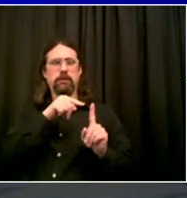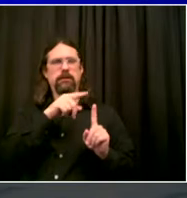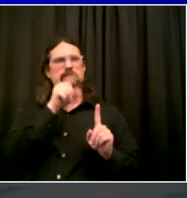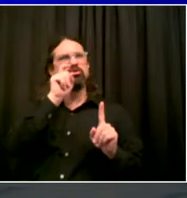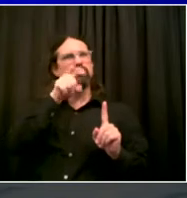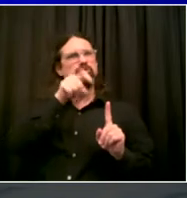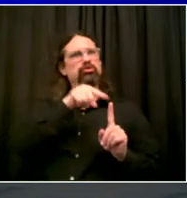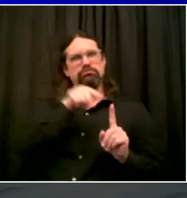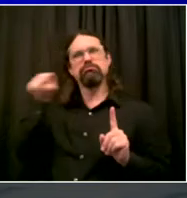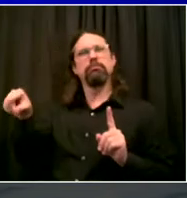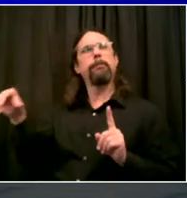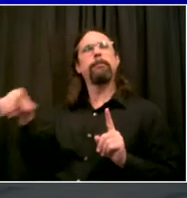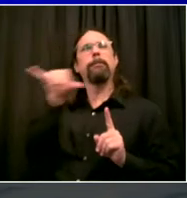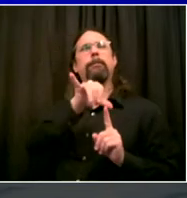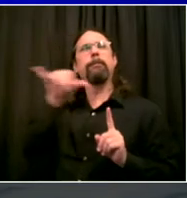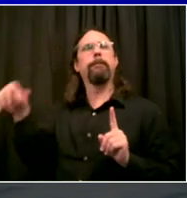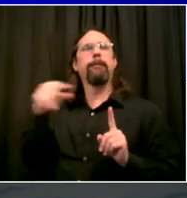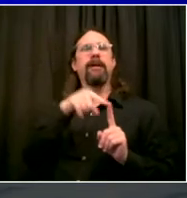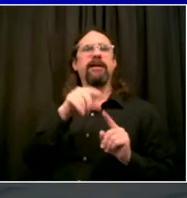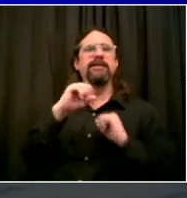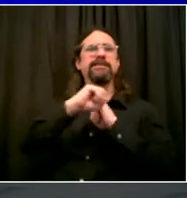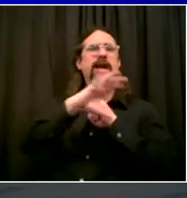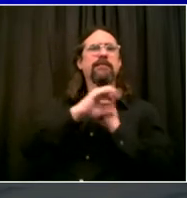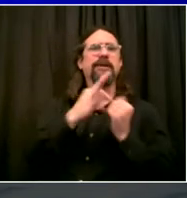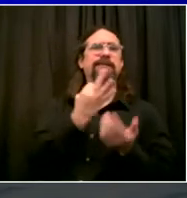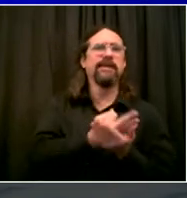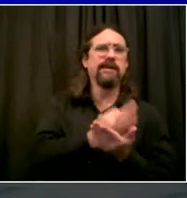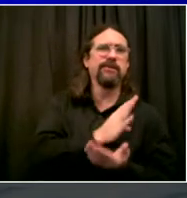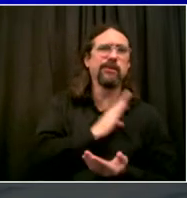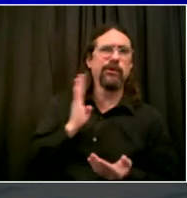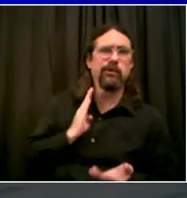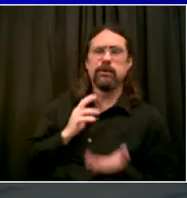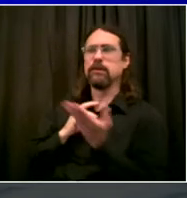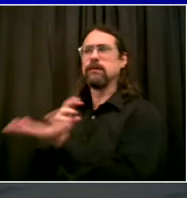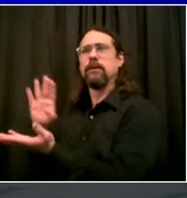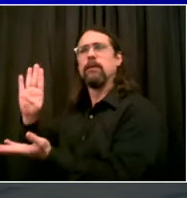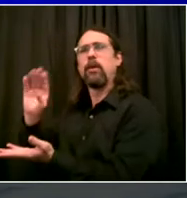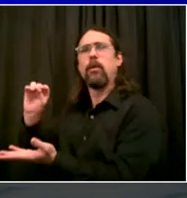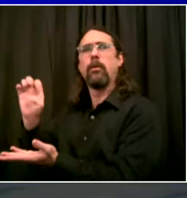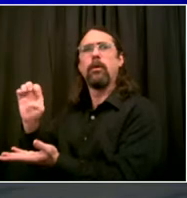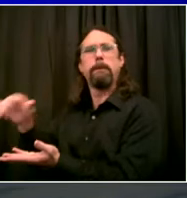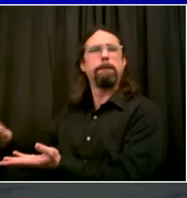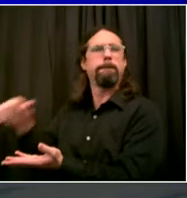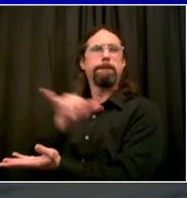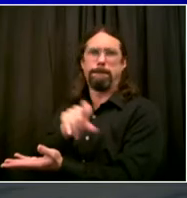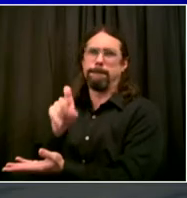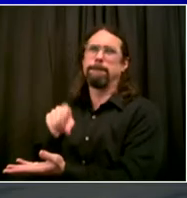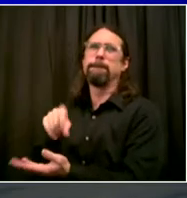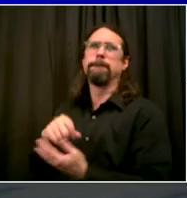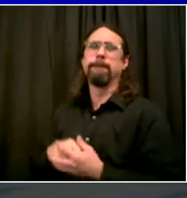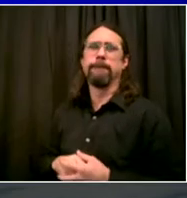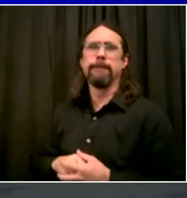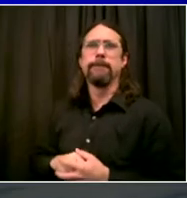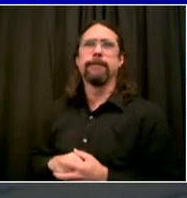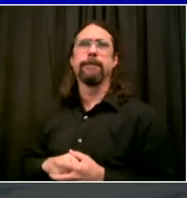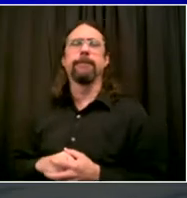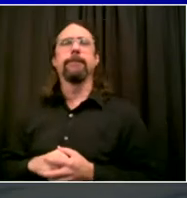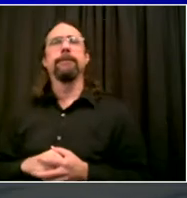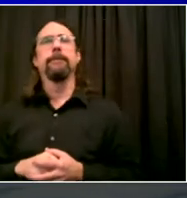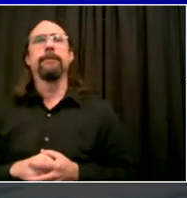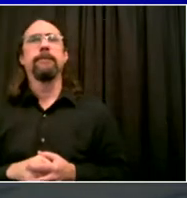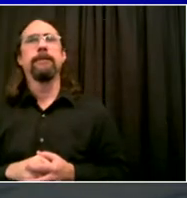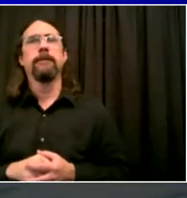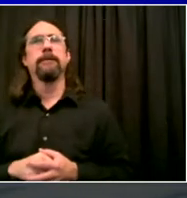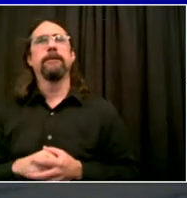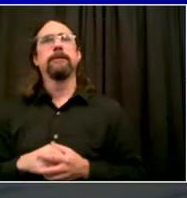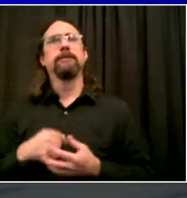York City next year. And then finally, the third point, the larger solution, we need a New York state constitutional amendment. The New York state constitution